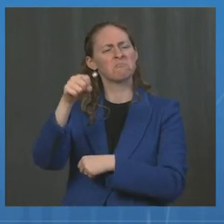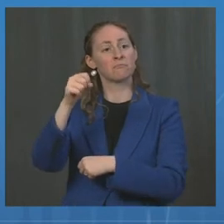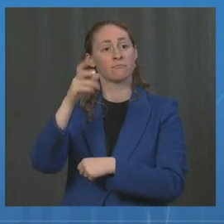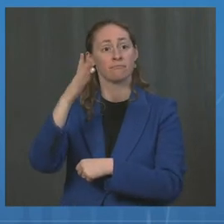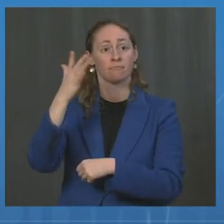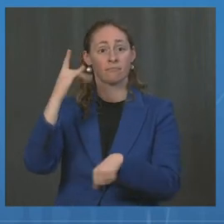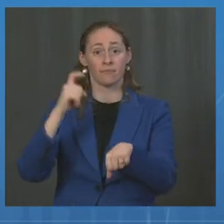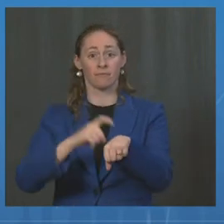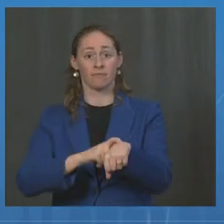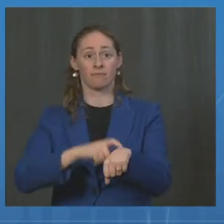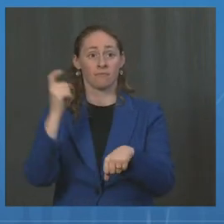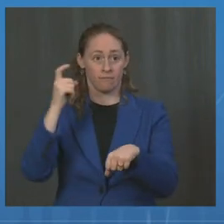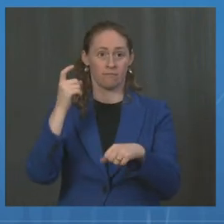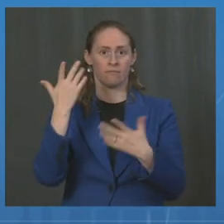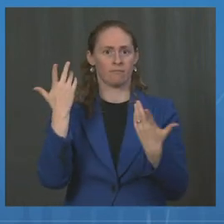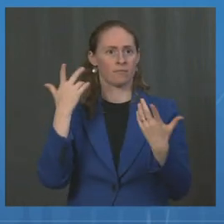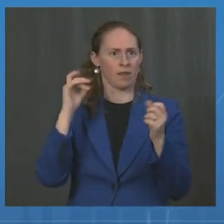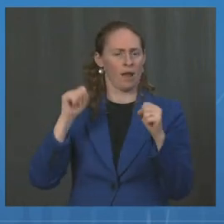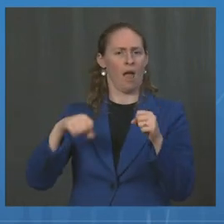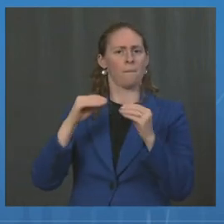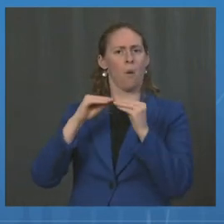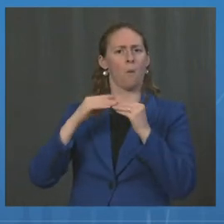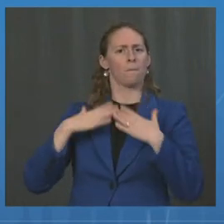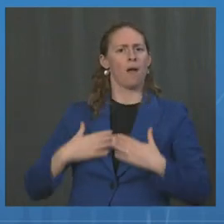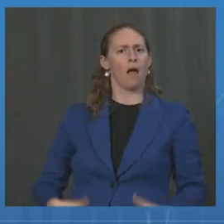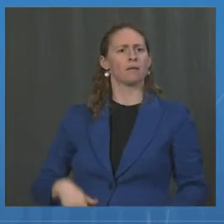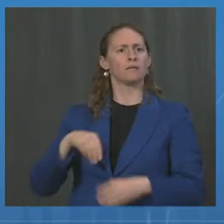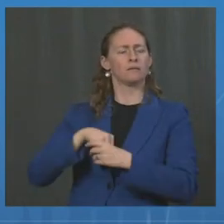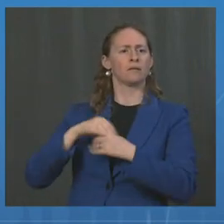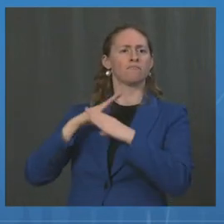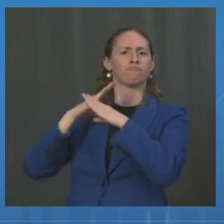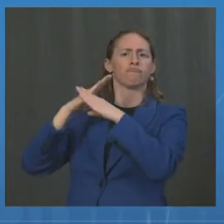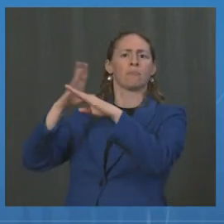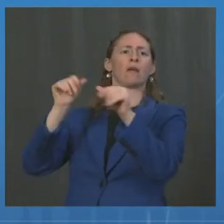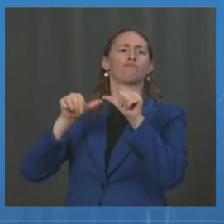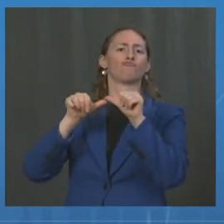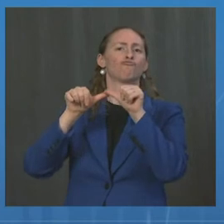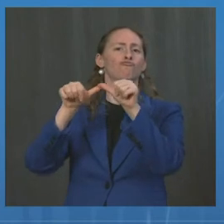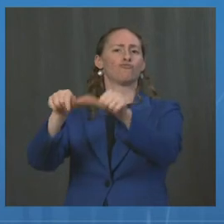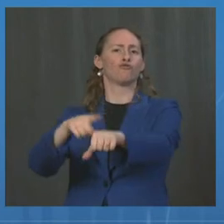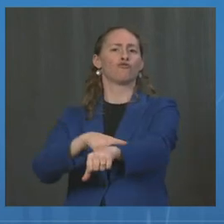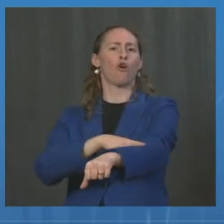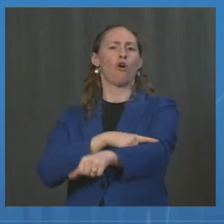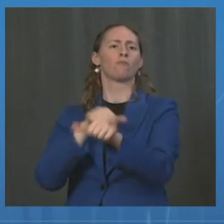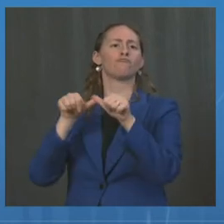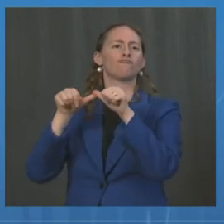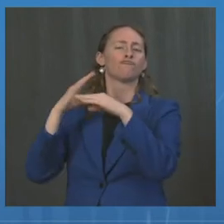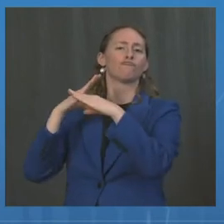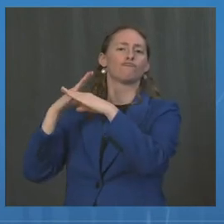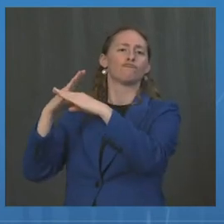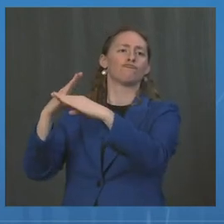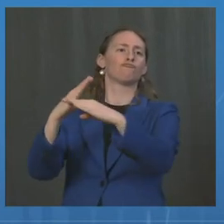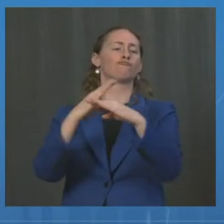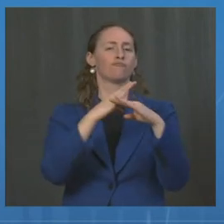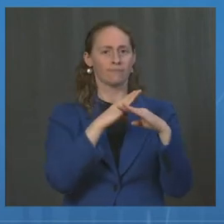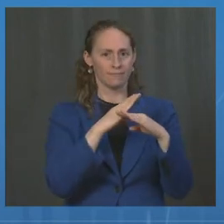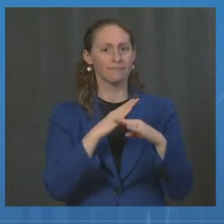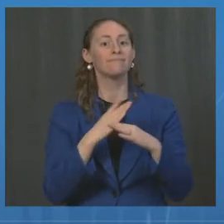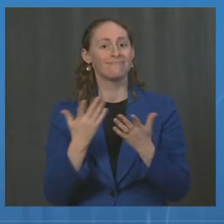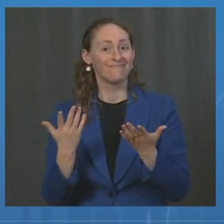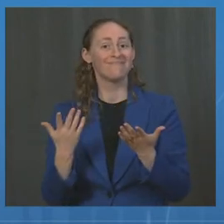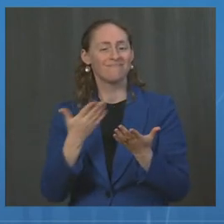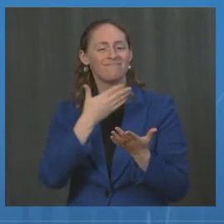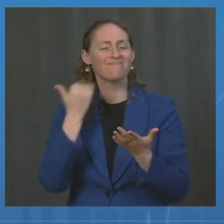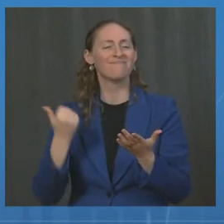but that it will actually be durable. And if it is durable, then you're going to have very likely a three